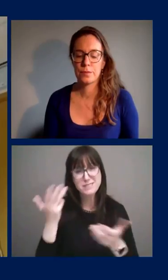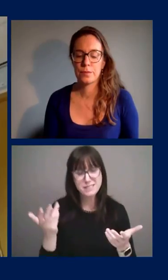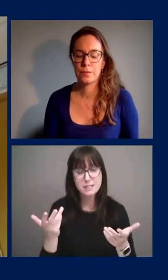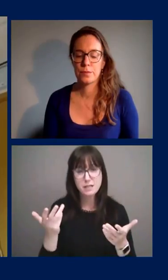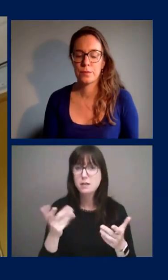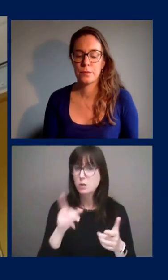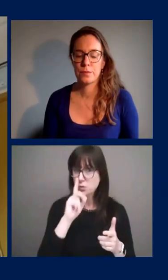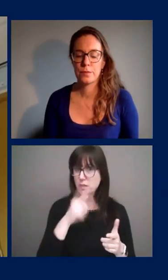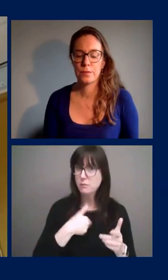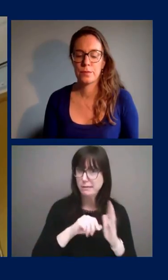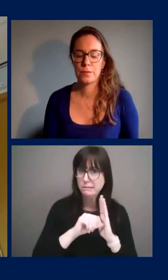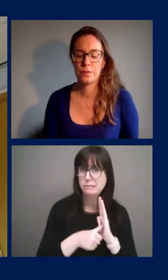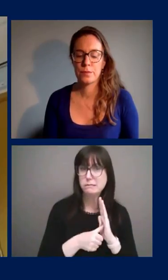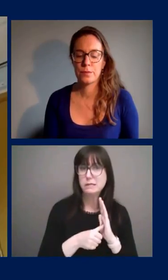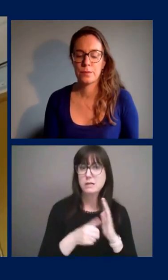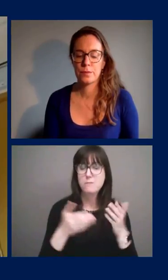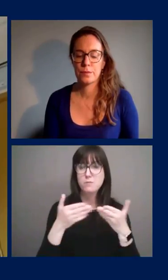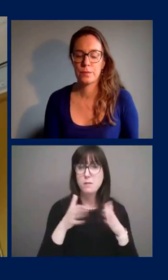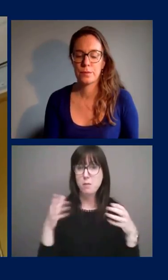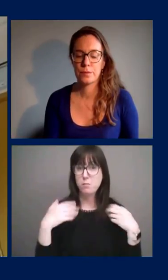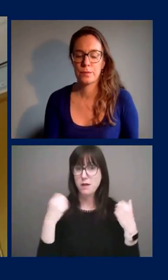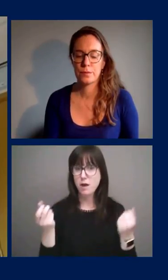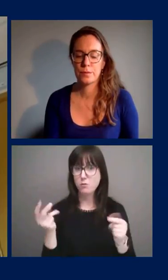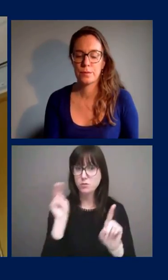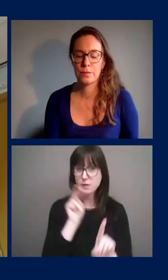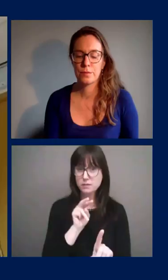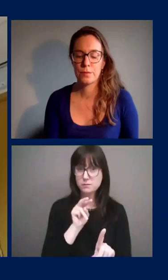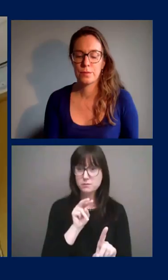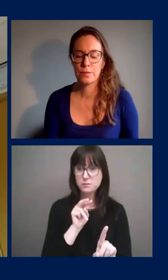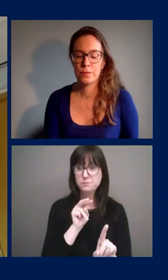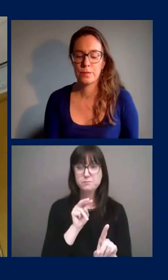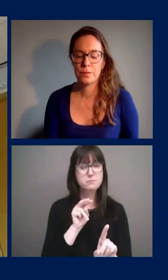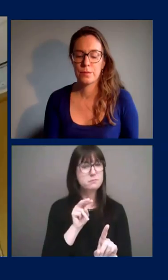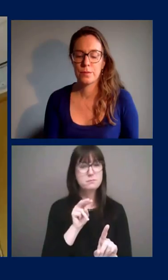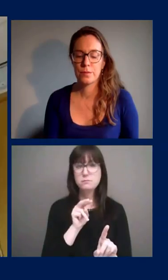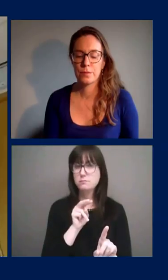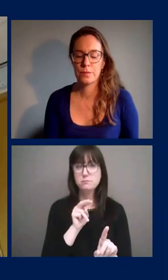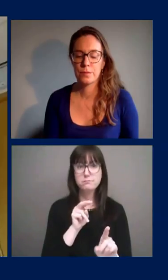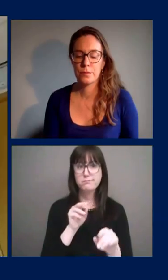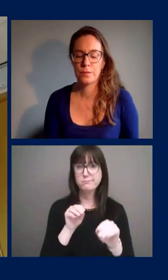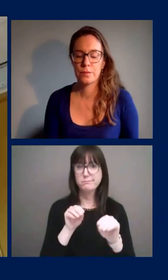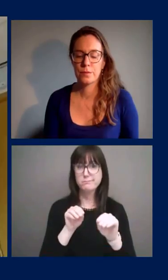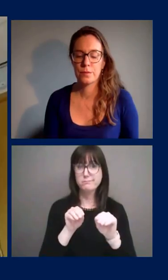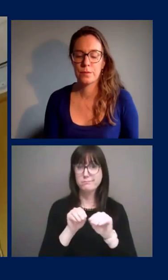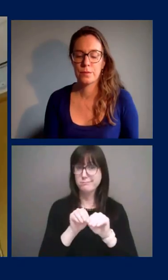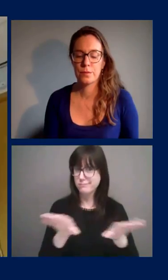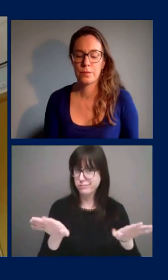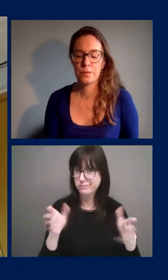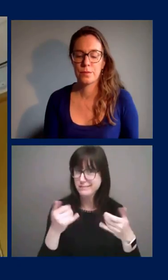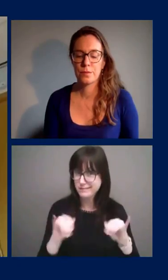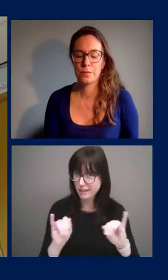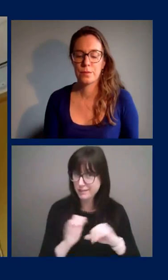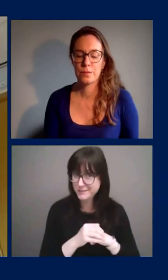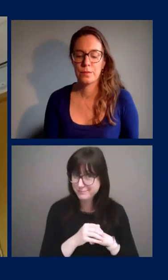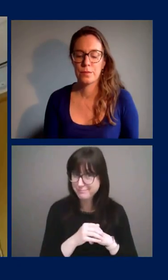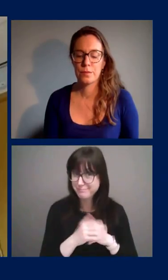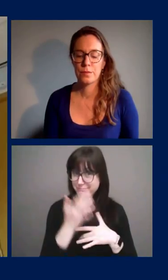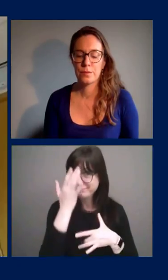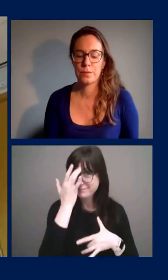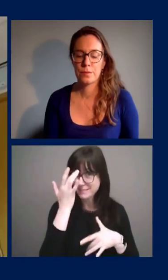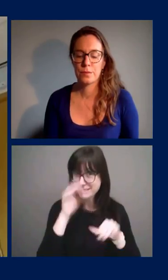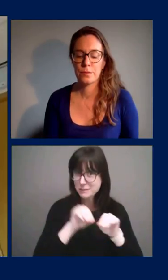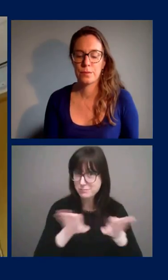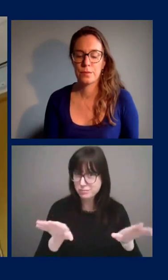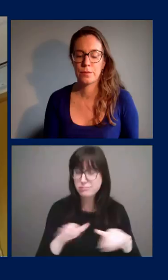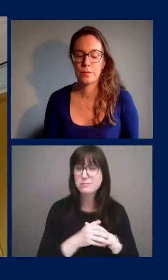emphasize from a public health point of view is that we're not through this pandemic uh we have uh things that are going